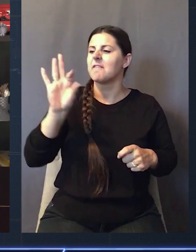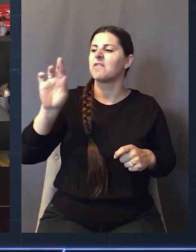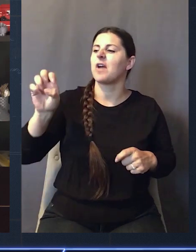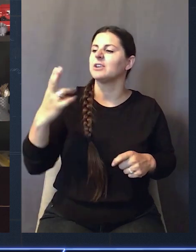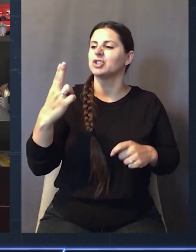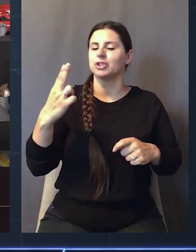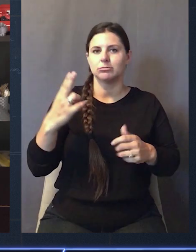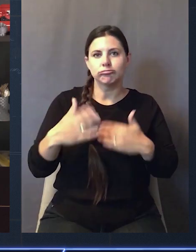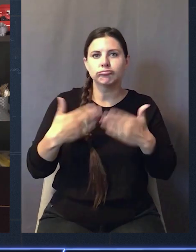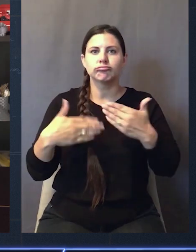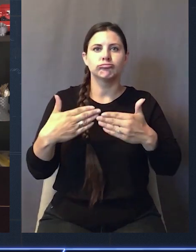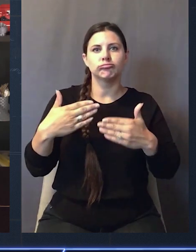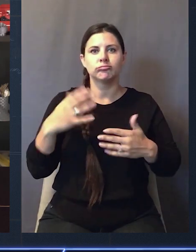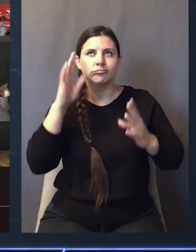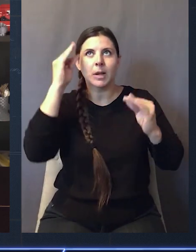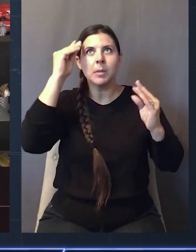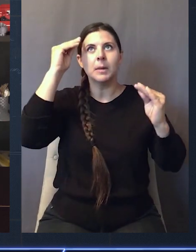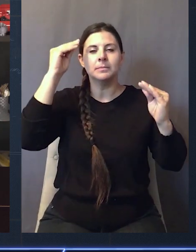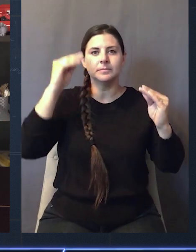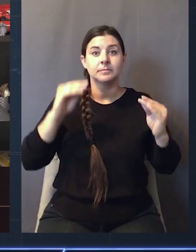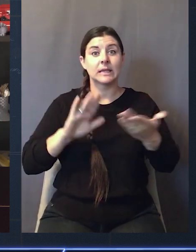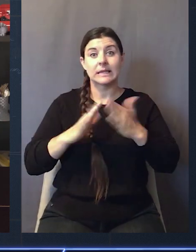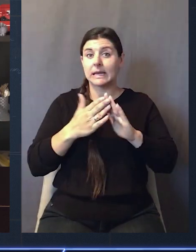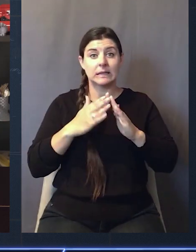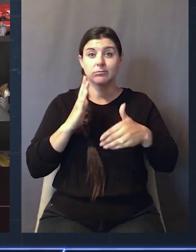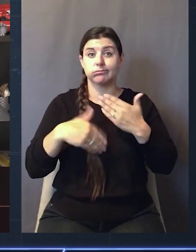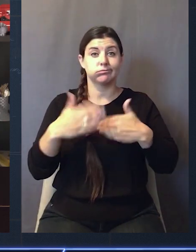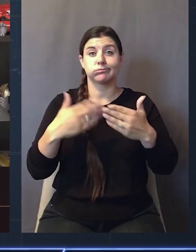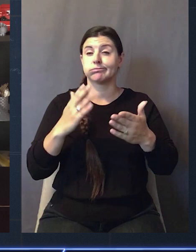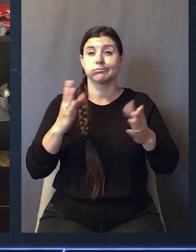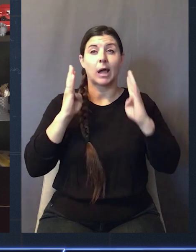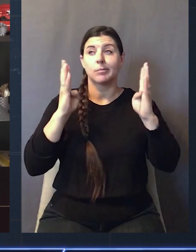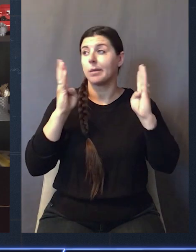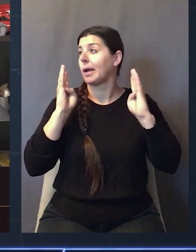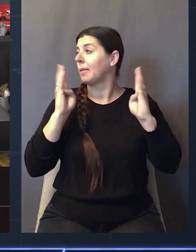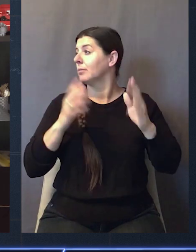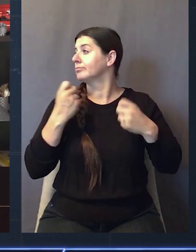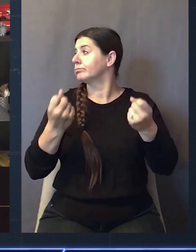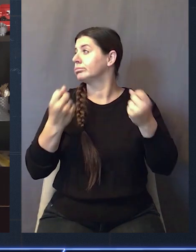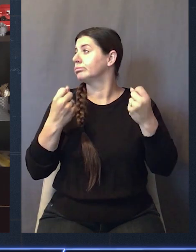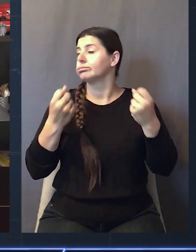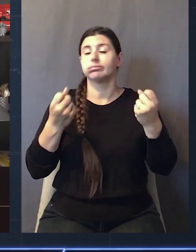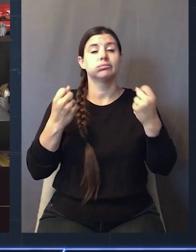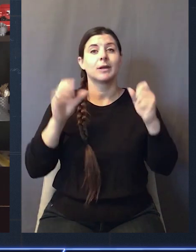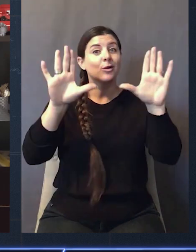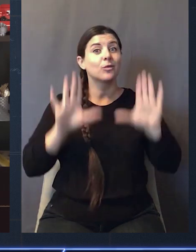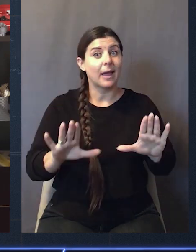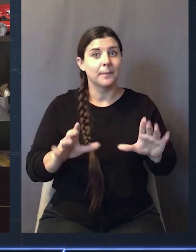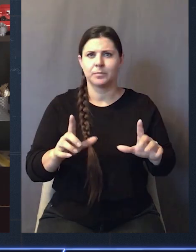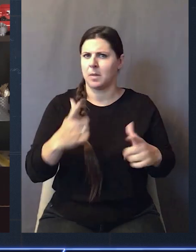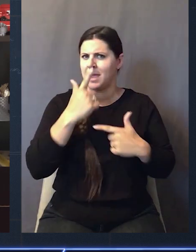bit to keep it fresh and to keep myself on my toes. The cities roll on by, and things are going great.